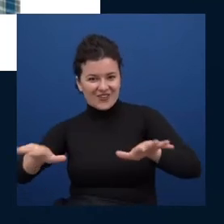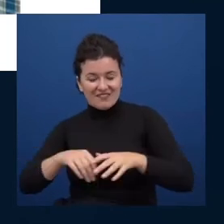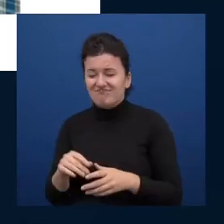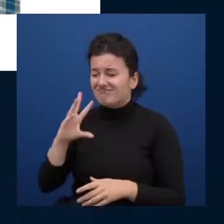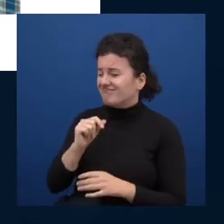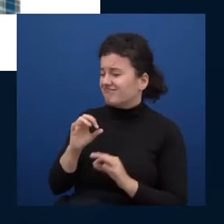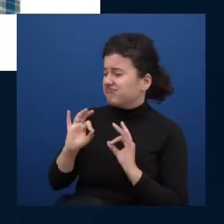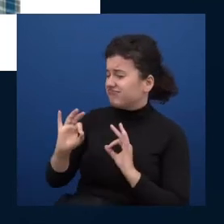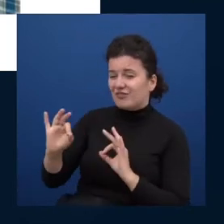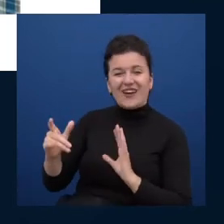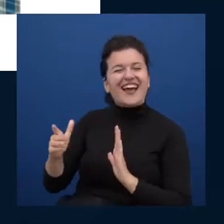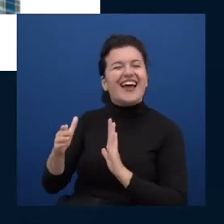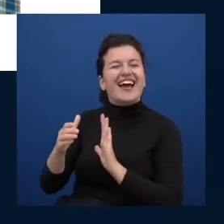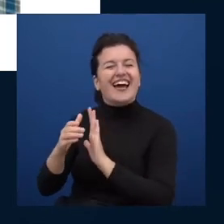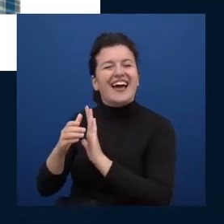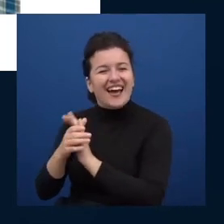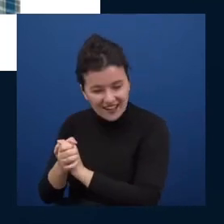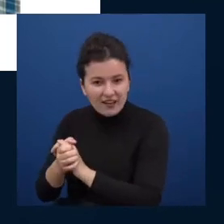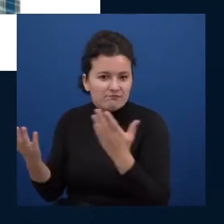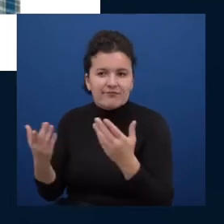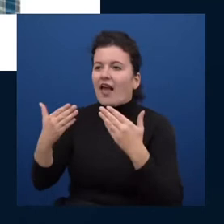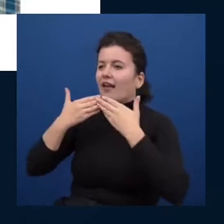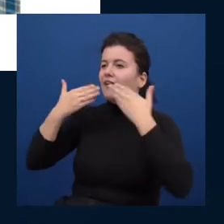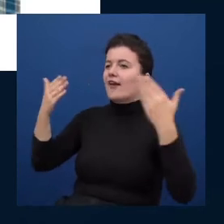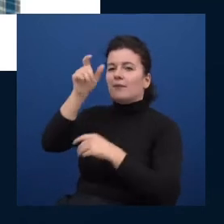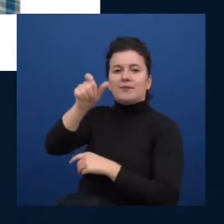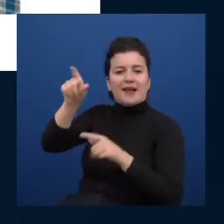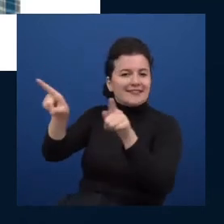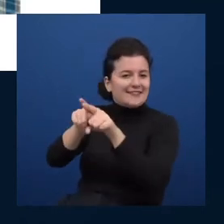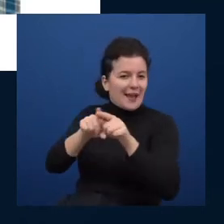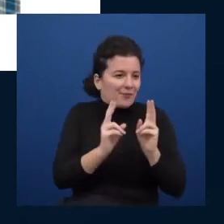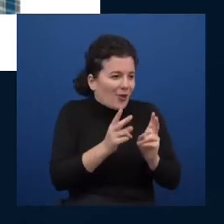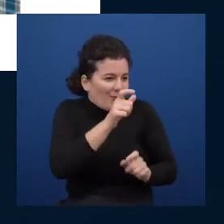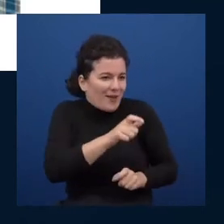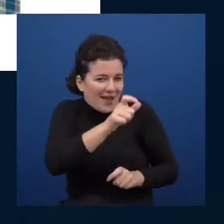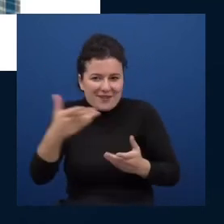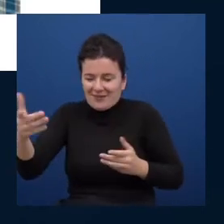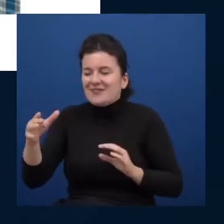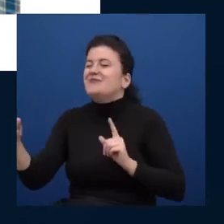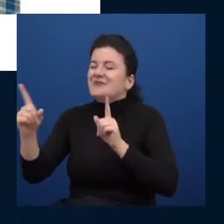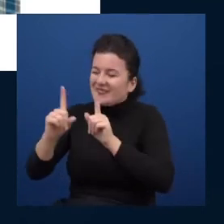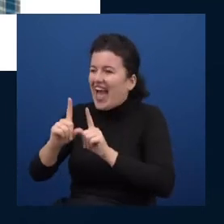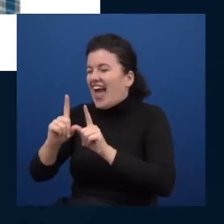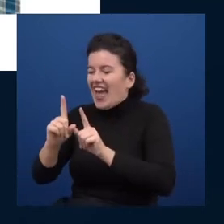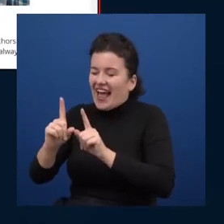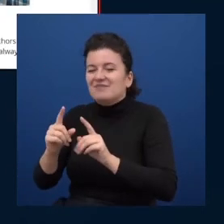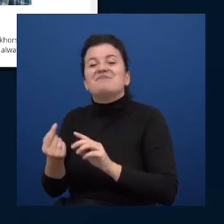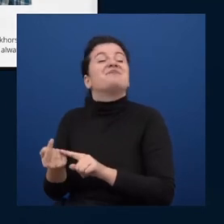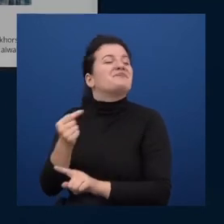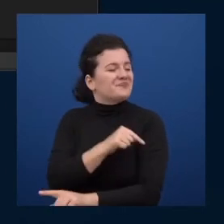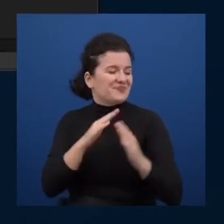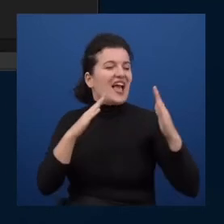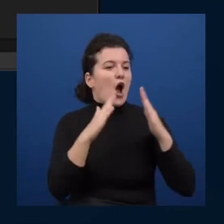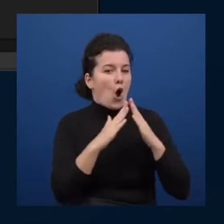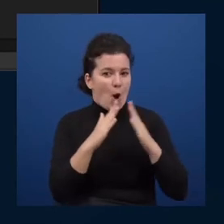and you know celebrities are just like us right so then i return home with the podcast on a